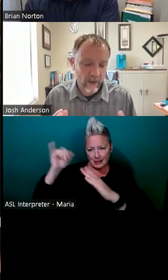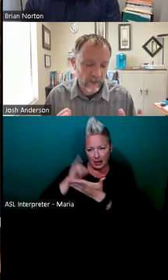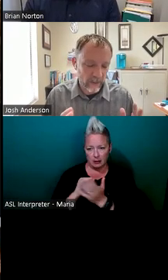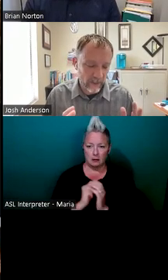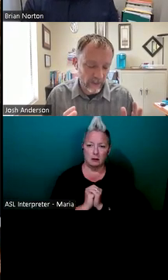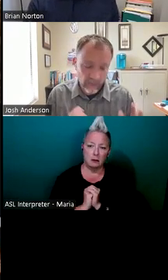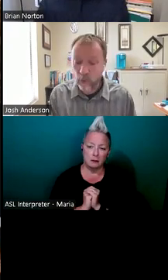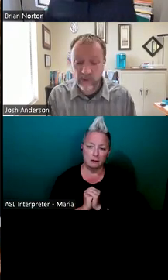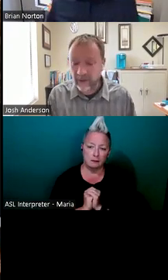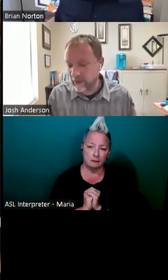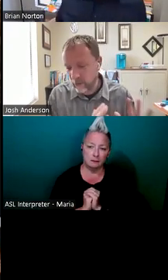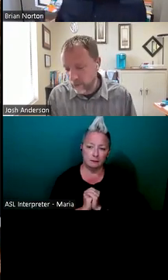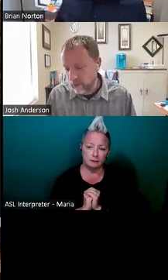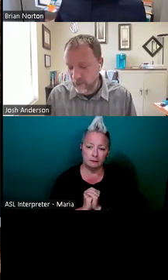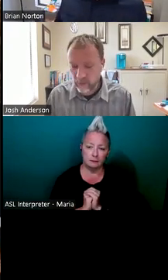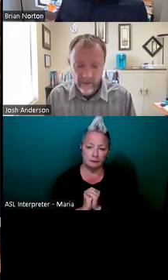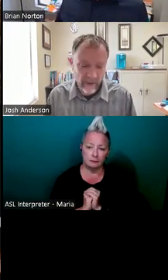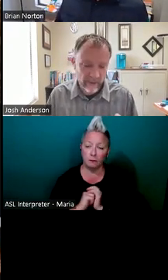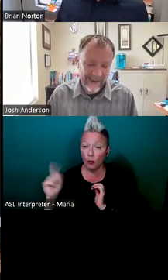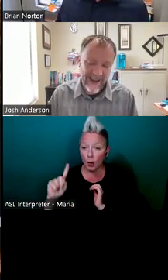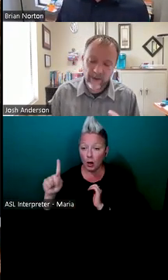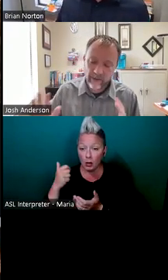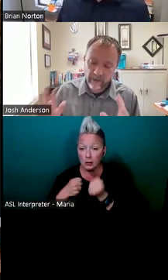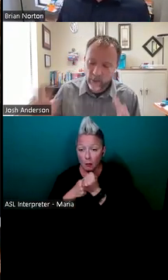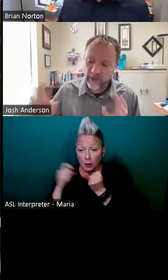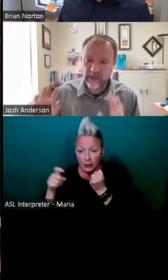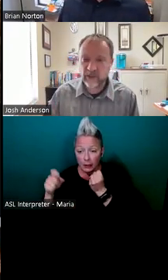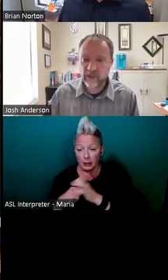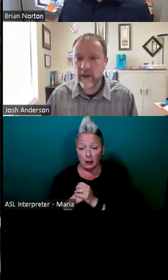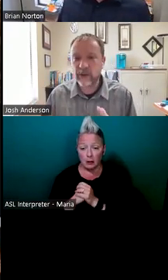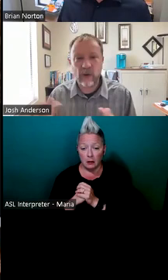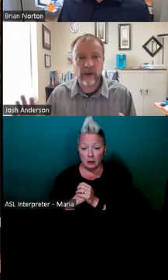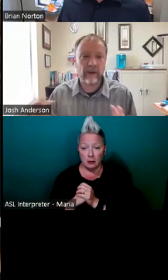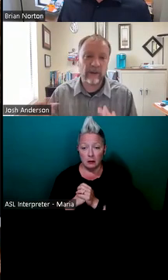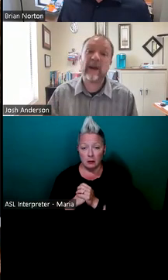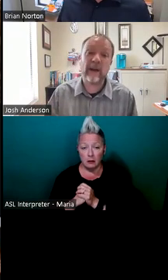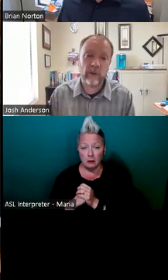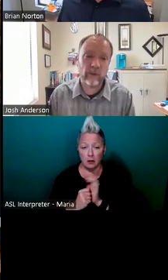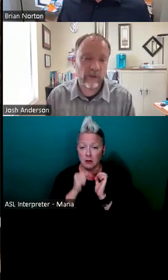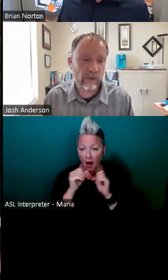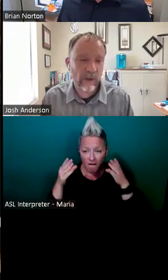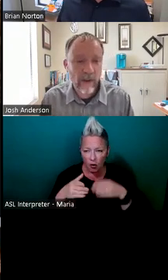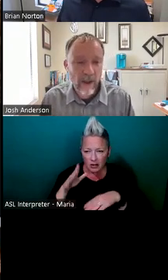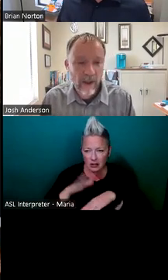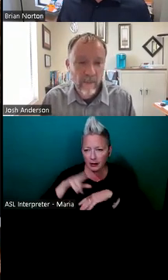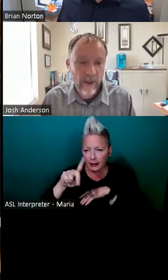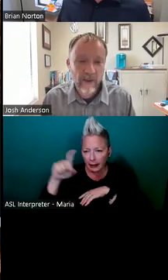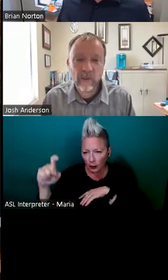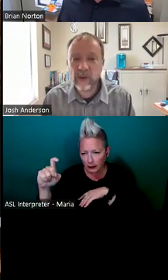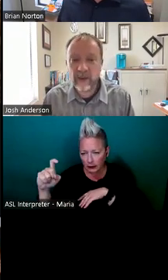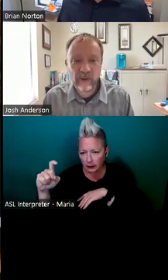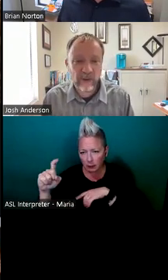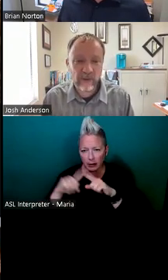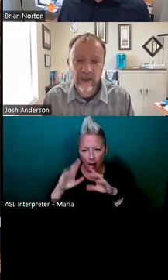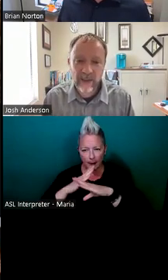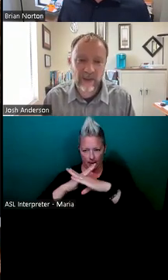are supports needed? Where are those barriers? Not focusing so much on the diagnosis. Um, and